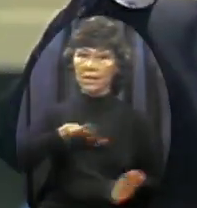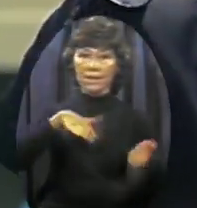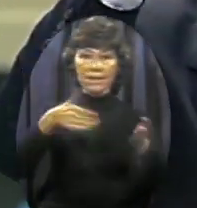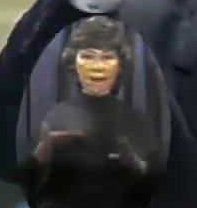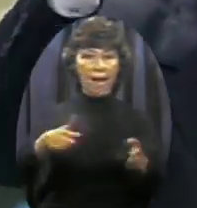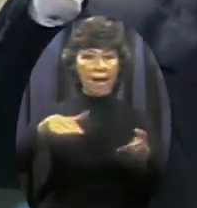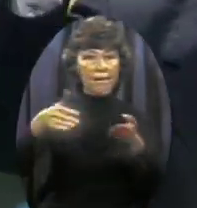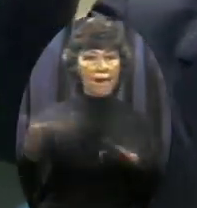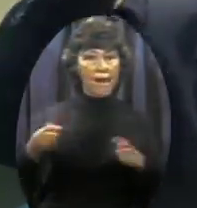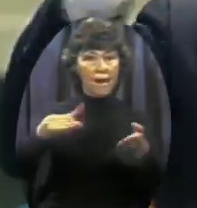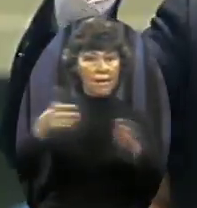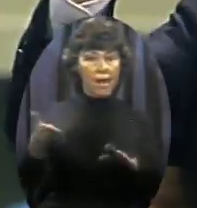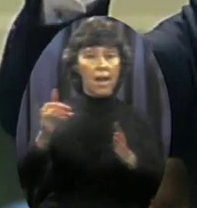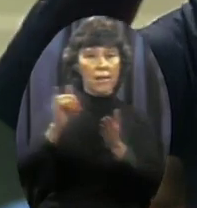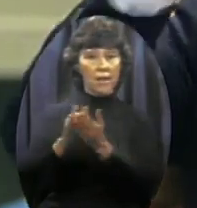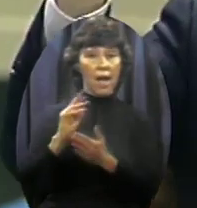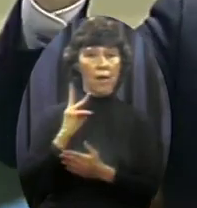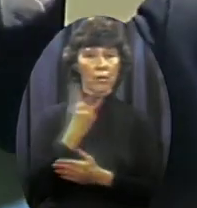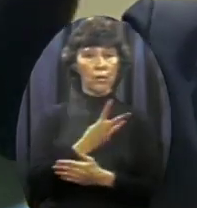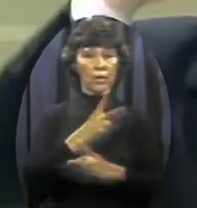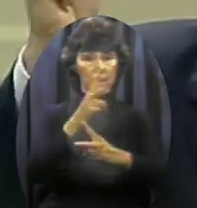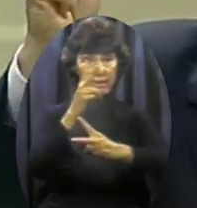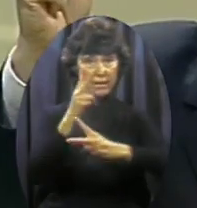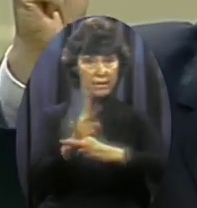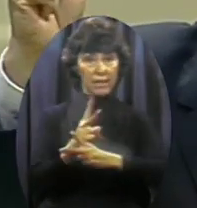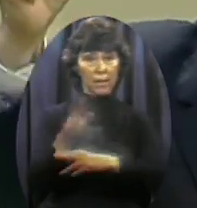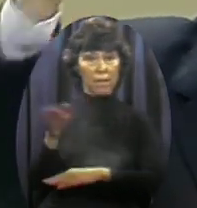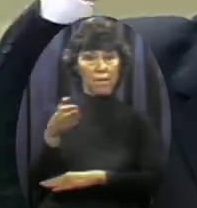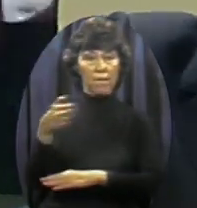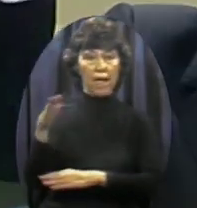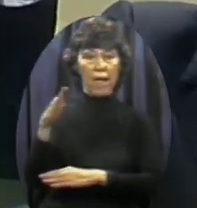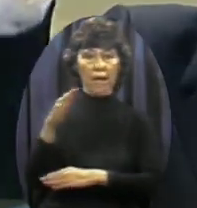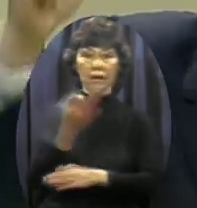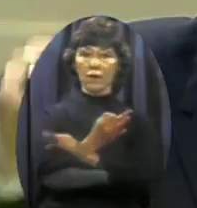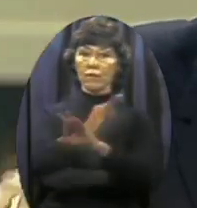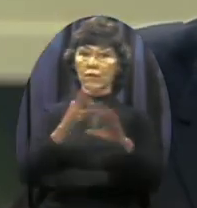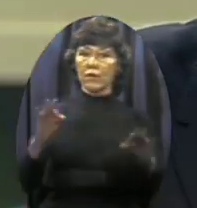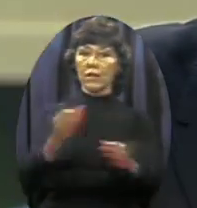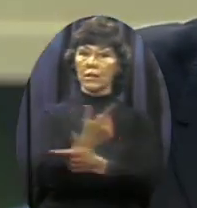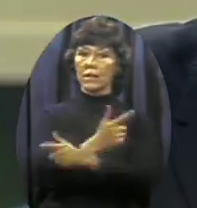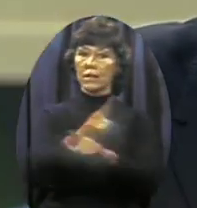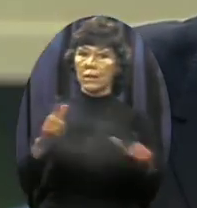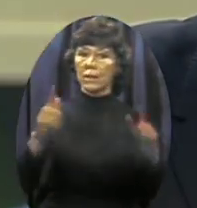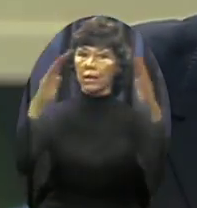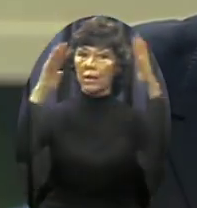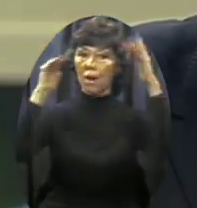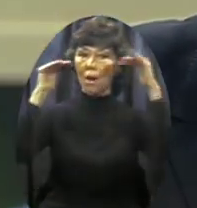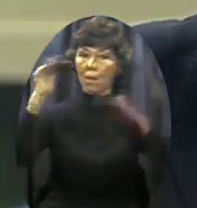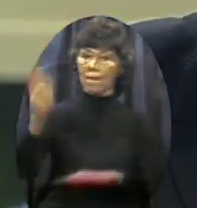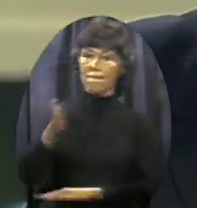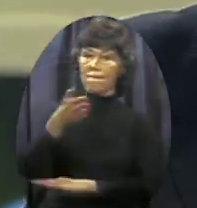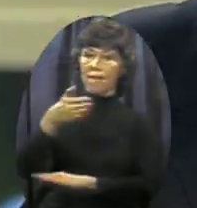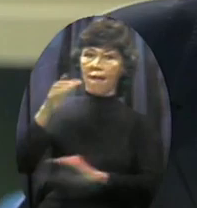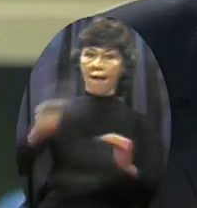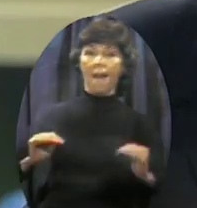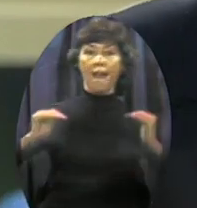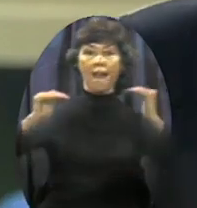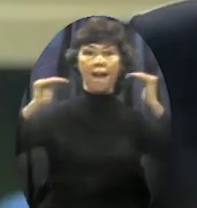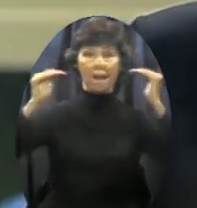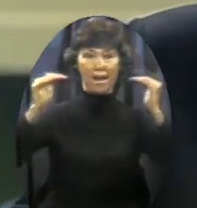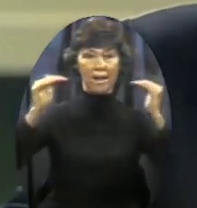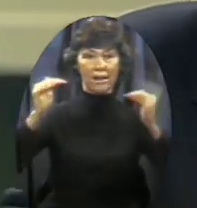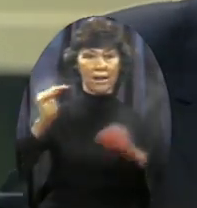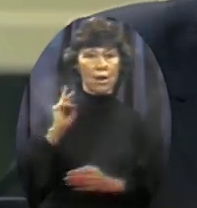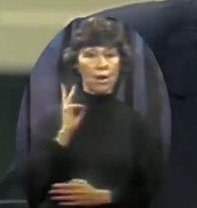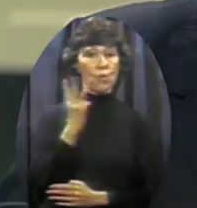keep that flag of freedom And liberty and hope flying high And we shouldn't be ashamed to be